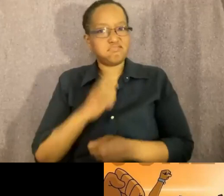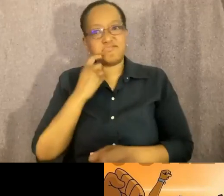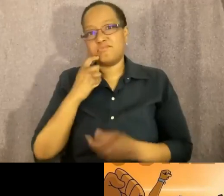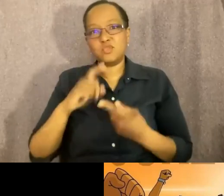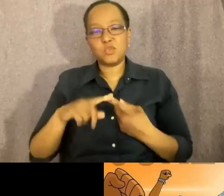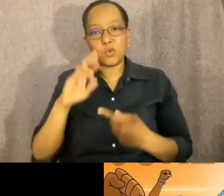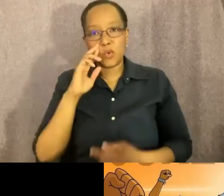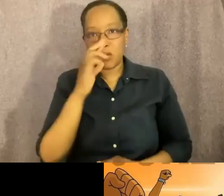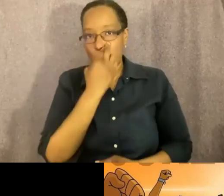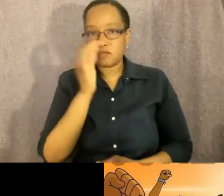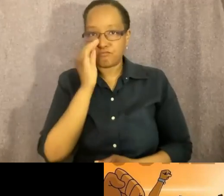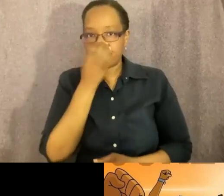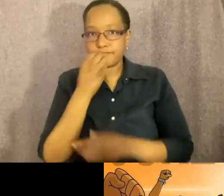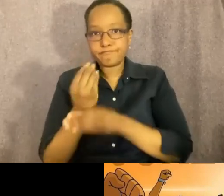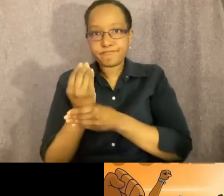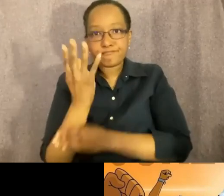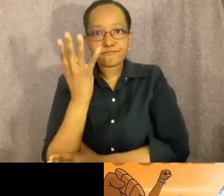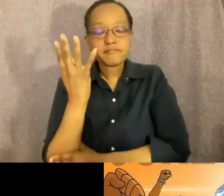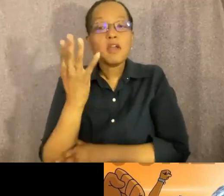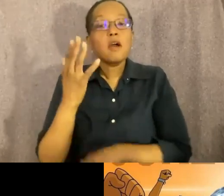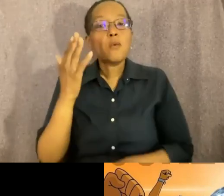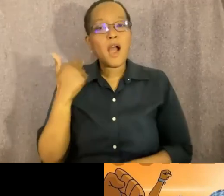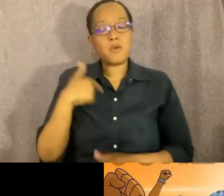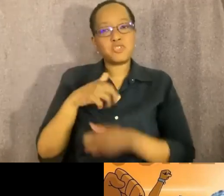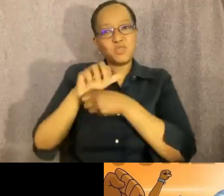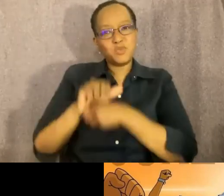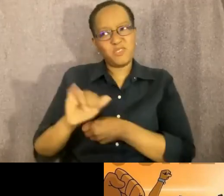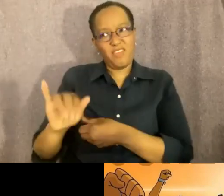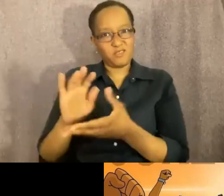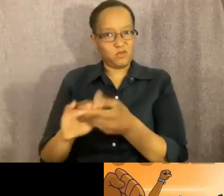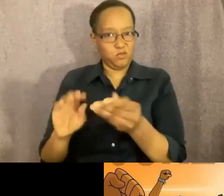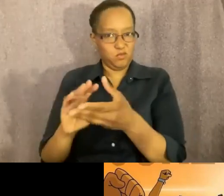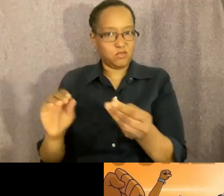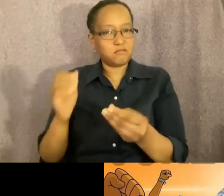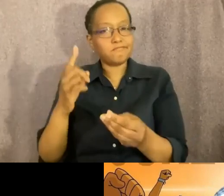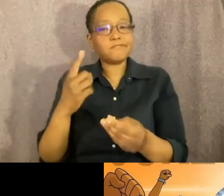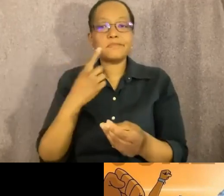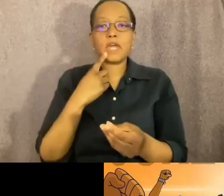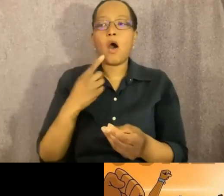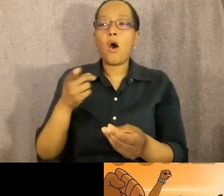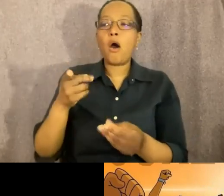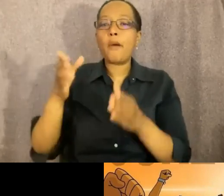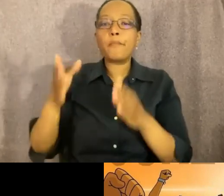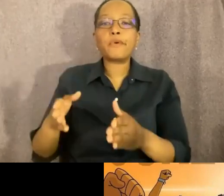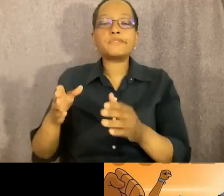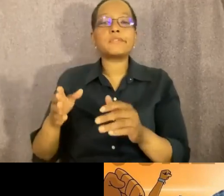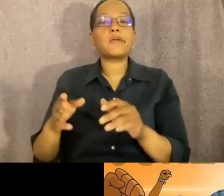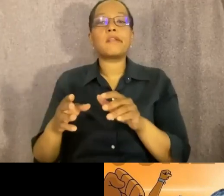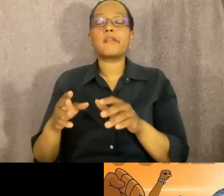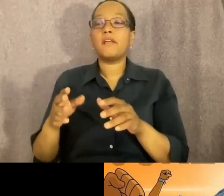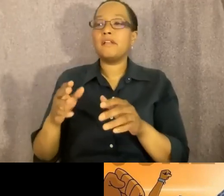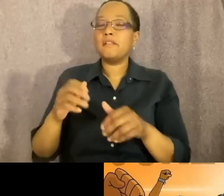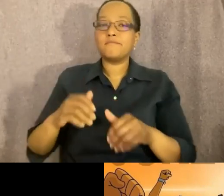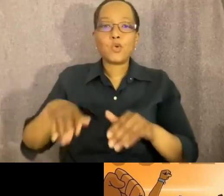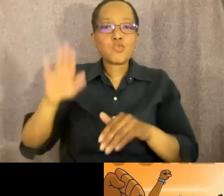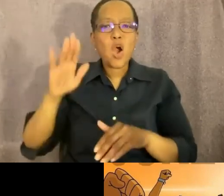tells, you know, we're addicted to the story of, oh, you know, this person made it out of a difficult